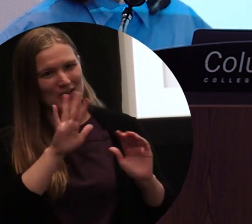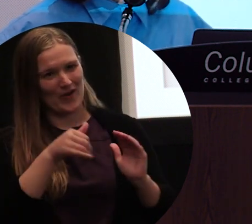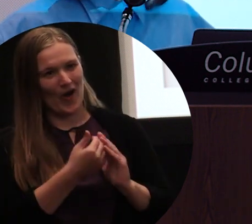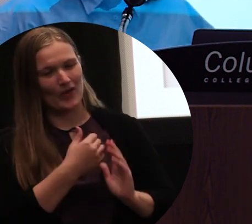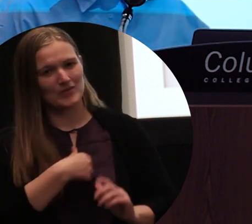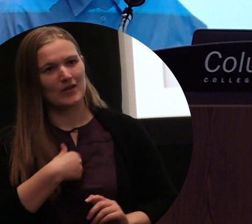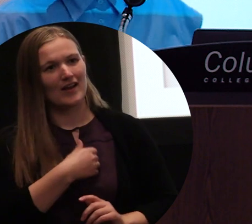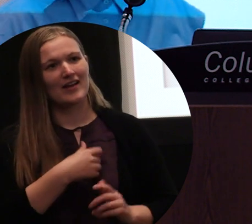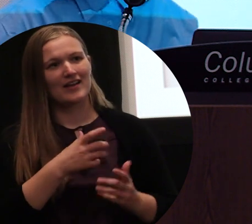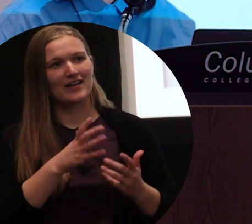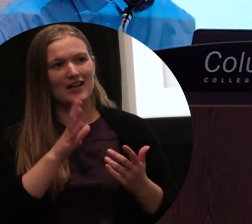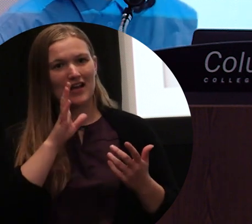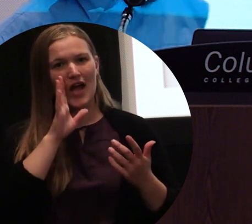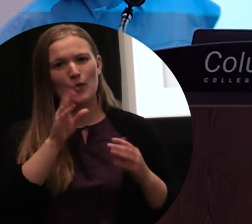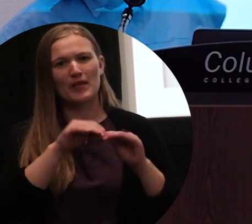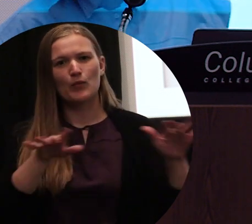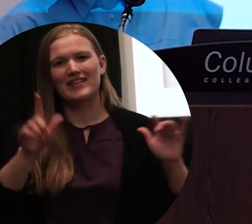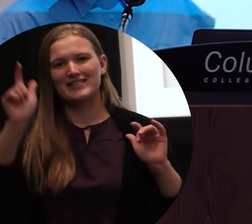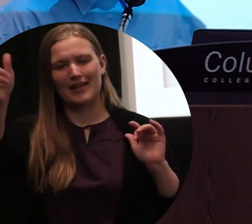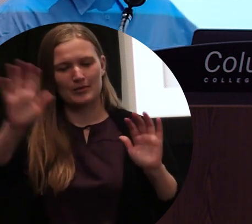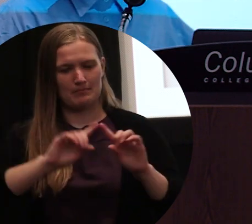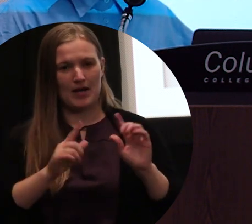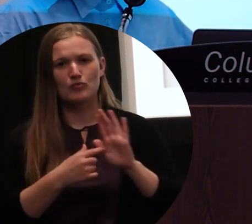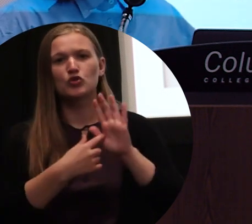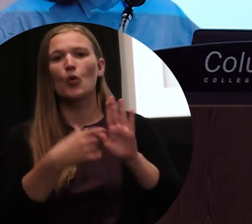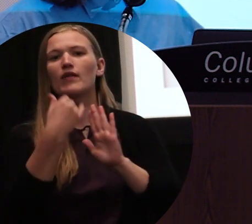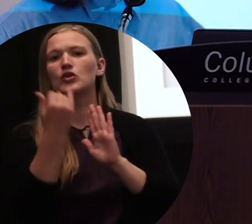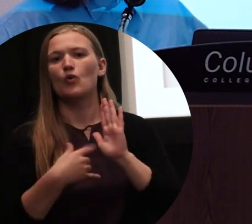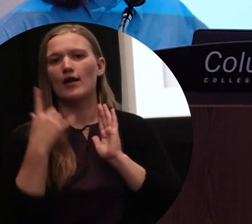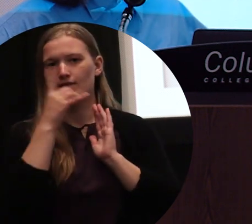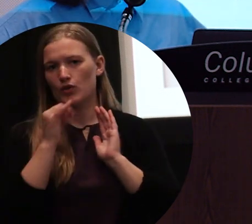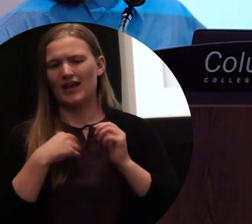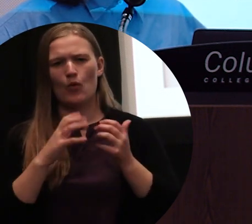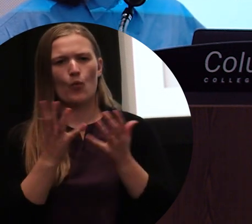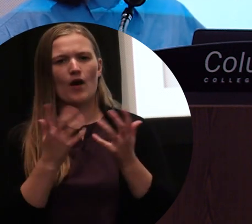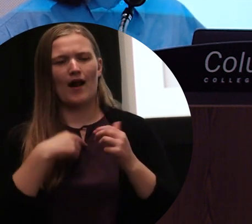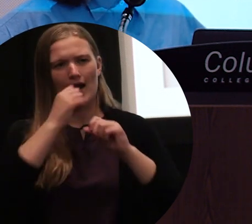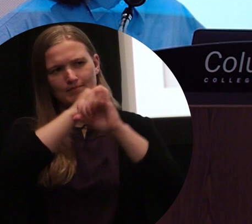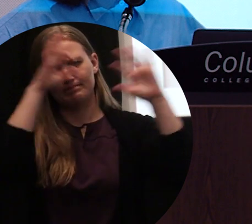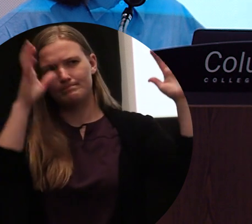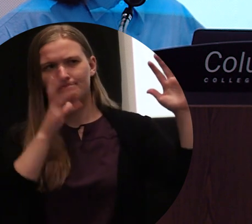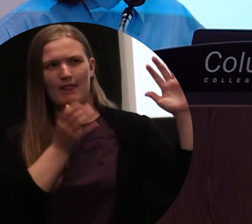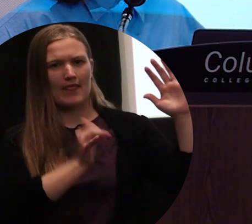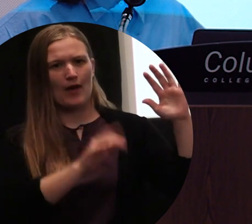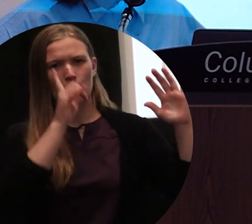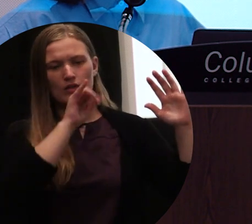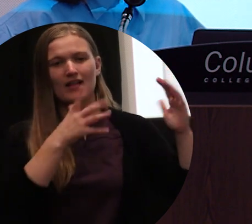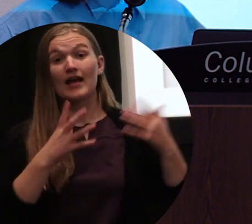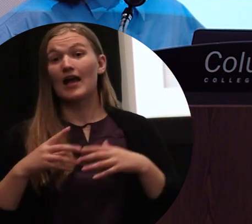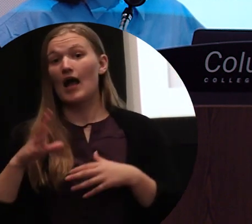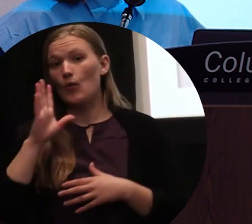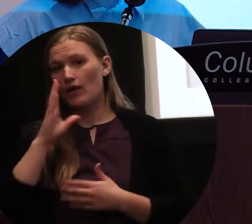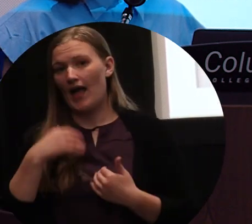it will be released later. But I'm showing you the drawing of how I'm imagining the piece. And inside will be a video